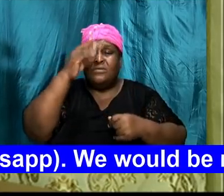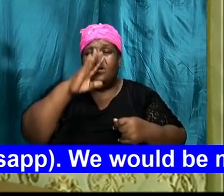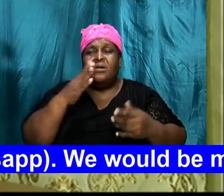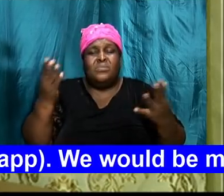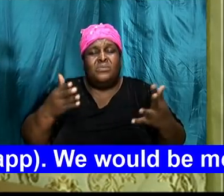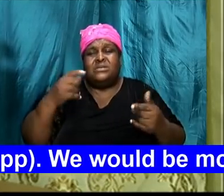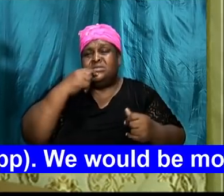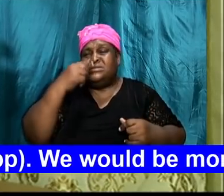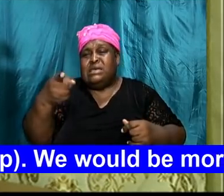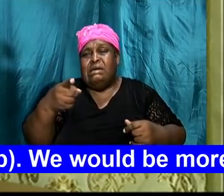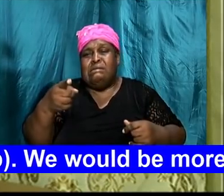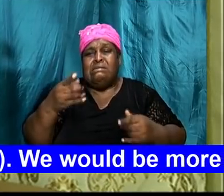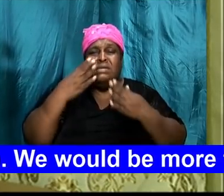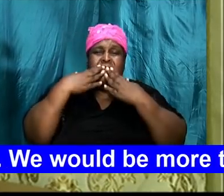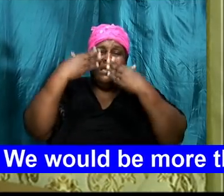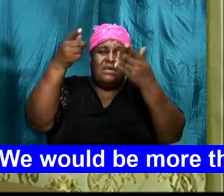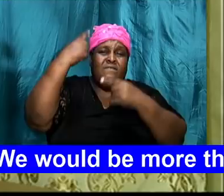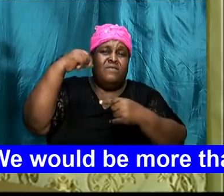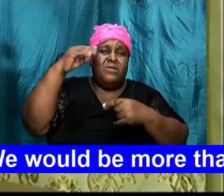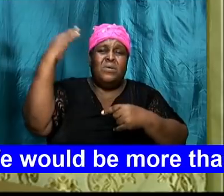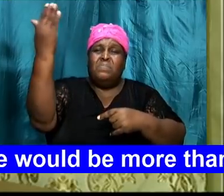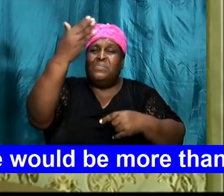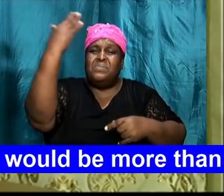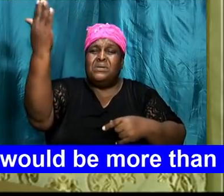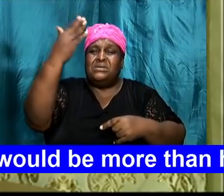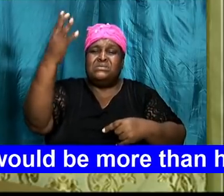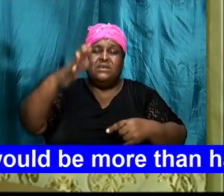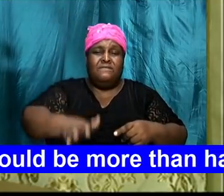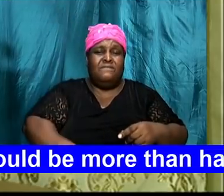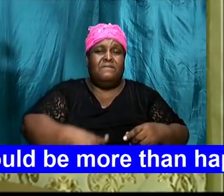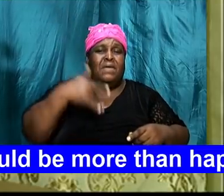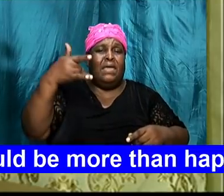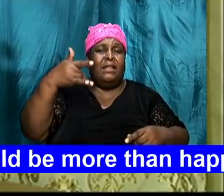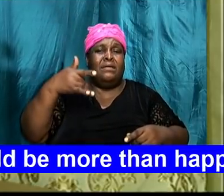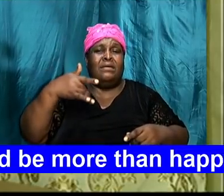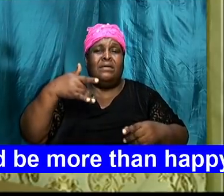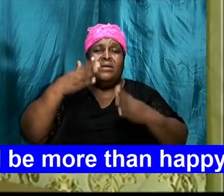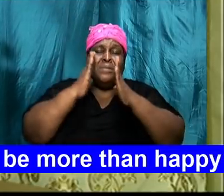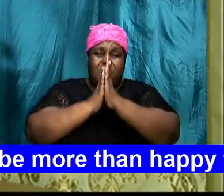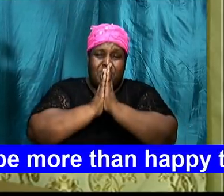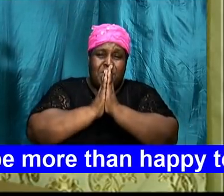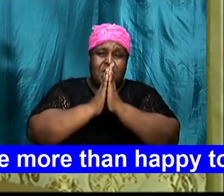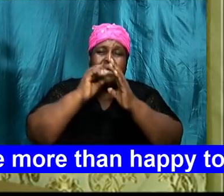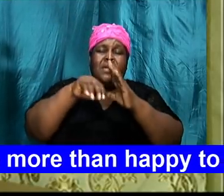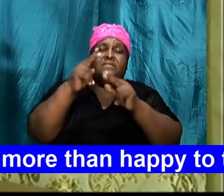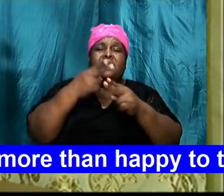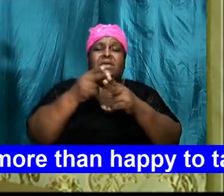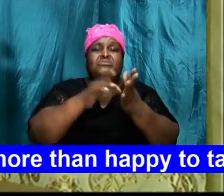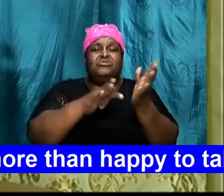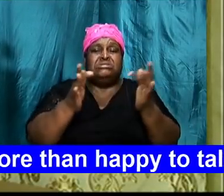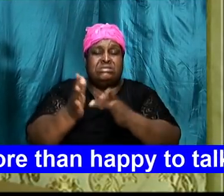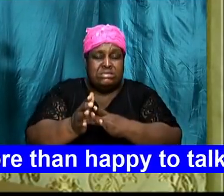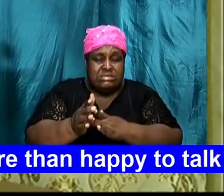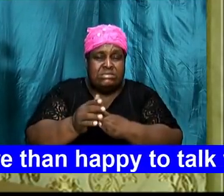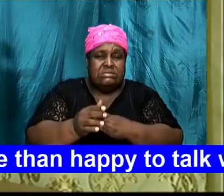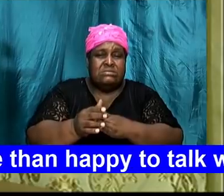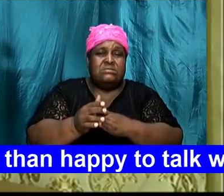said we thank you for your presence that we felt we pray in the name of the Lord Jesus